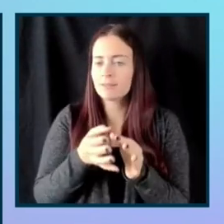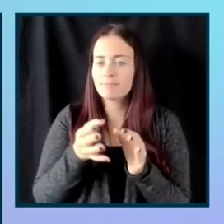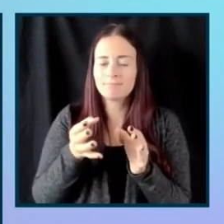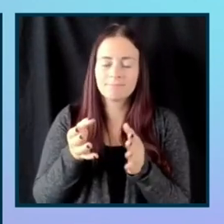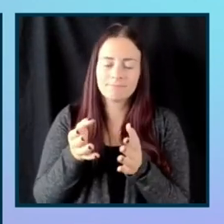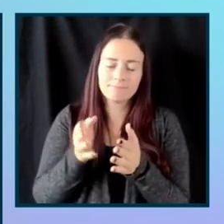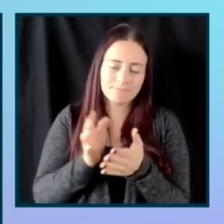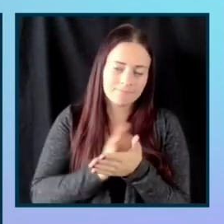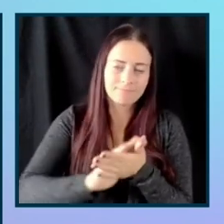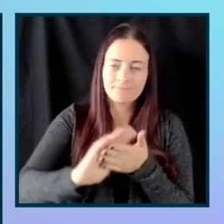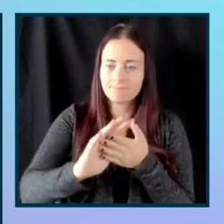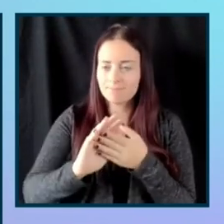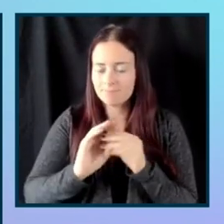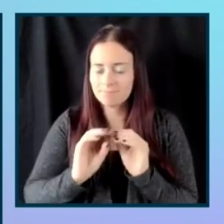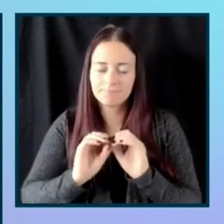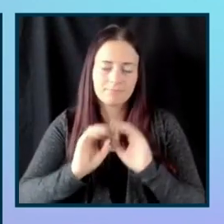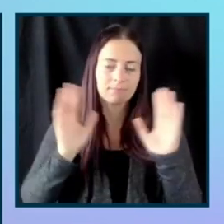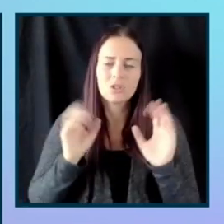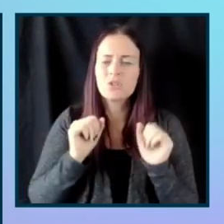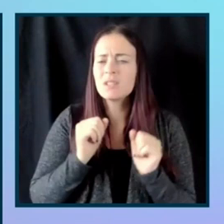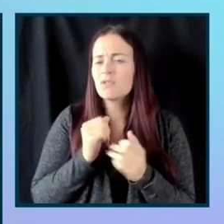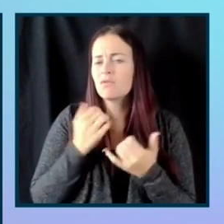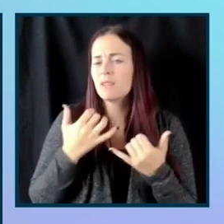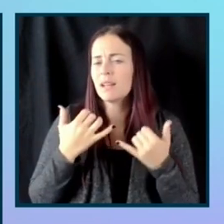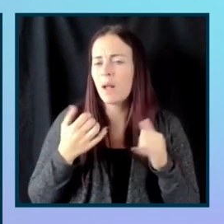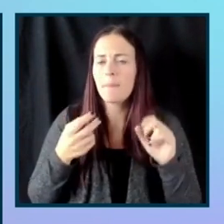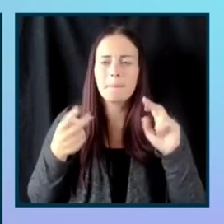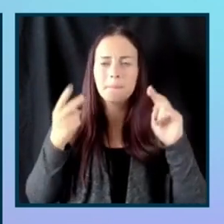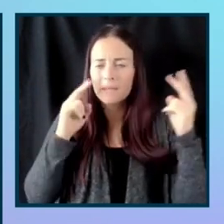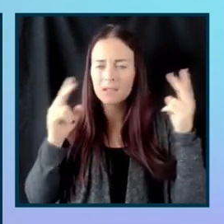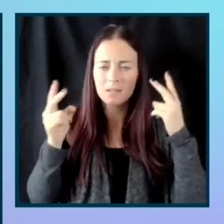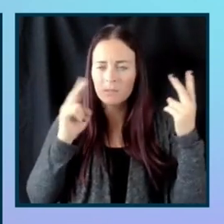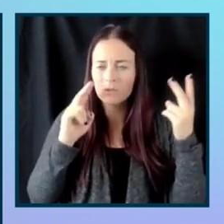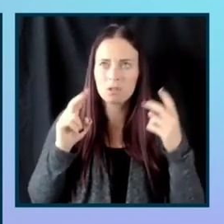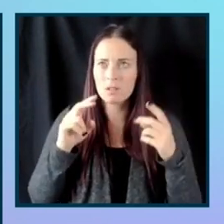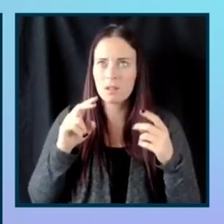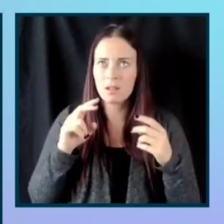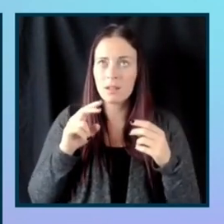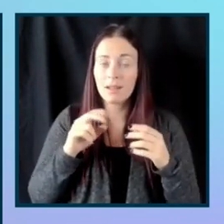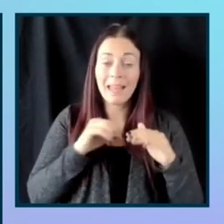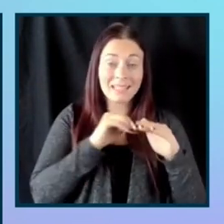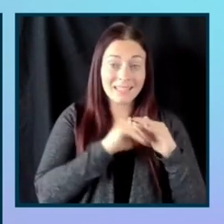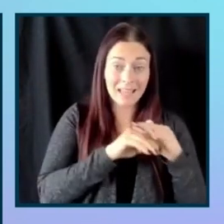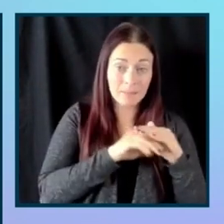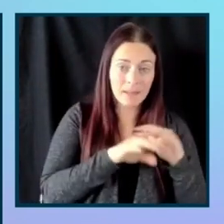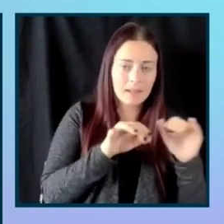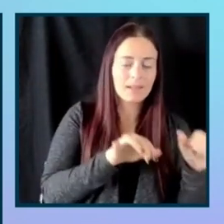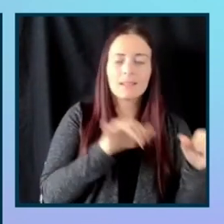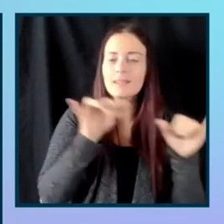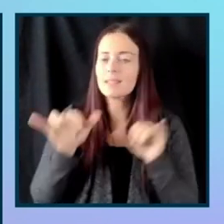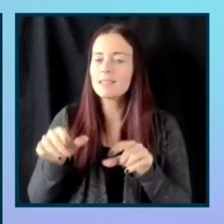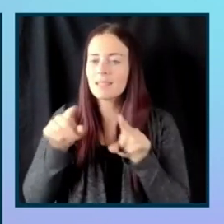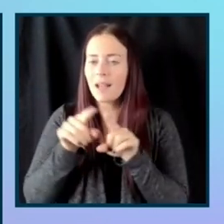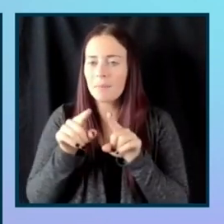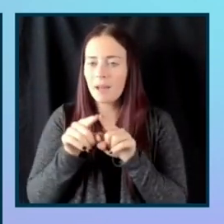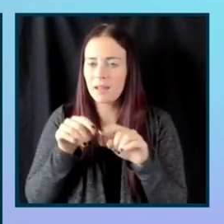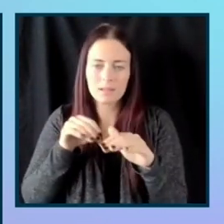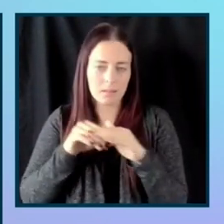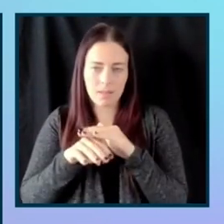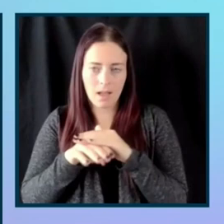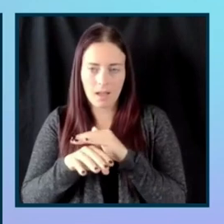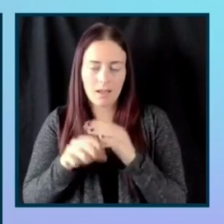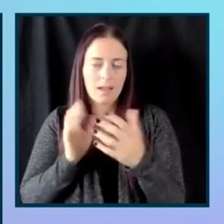like, there's this misperception about accessibility as compliance. Whereas in design, accessibility